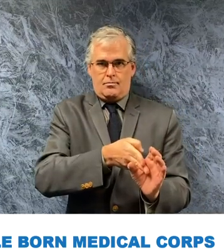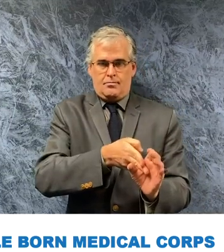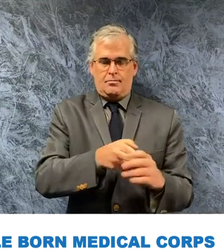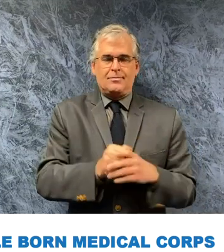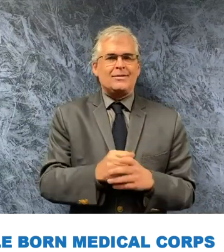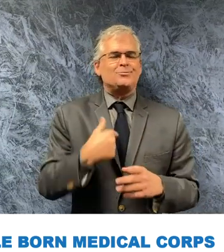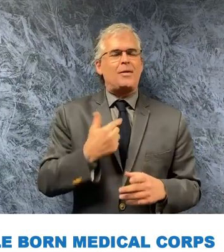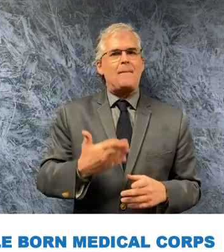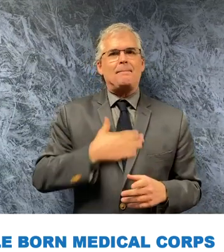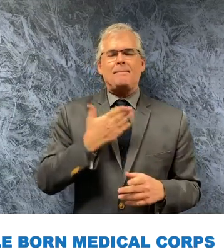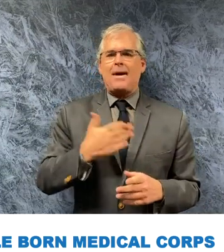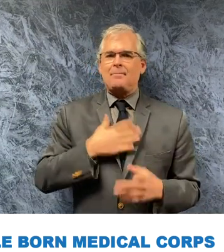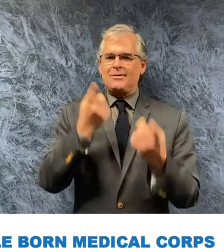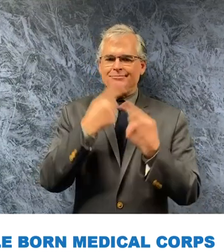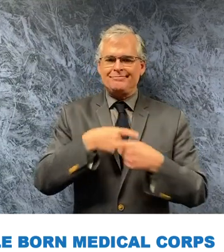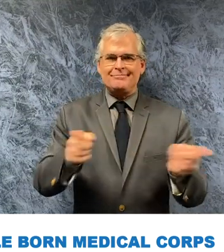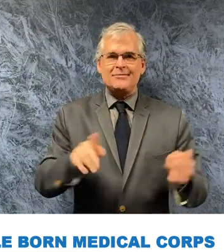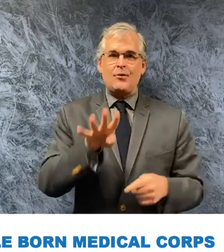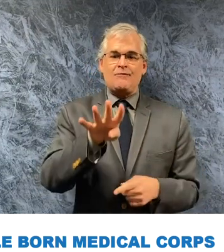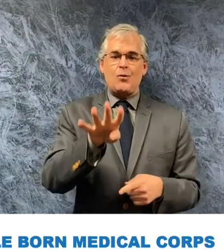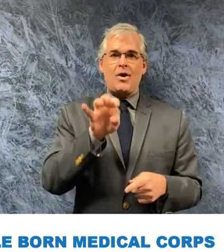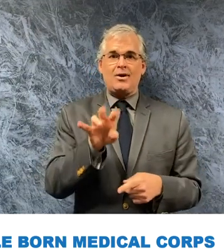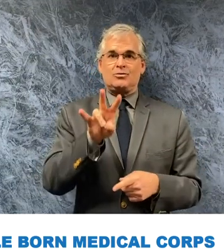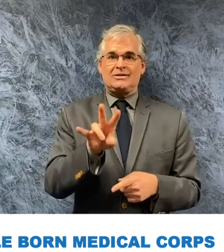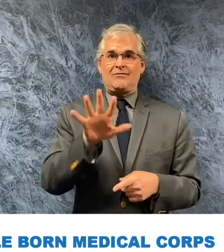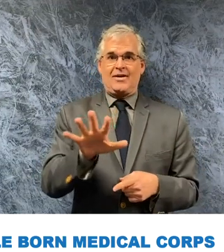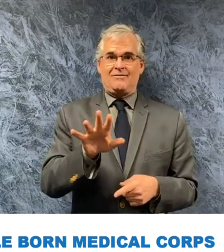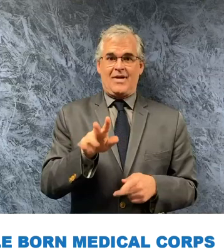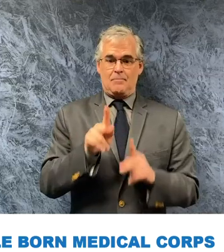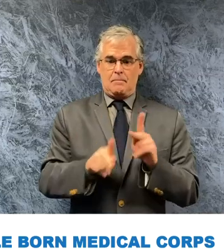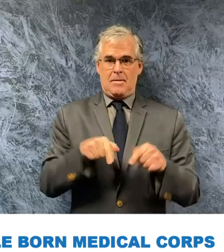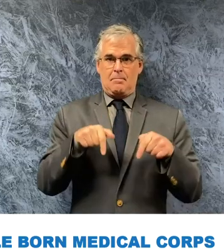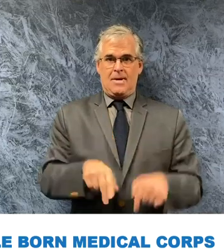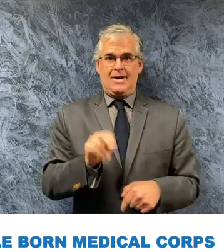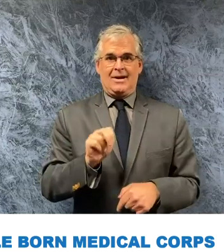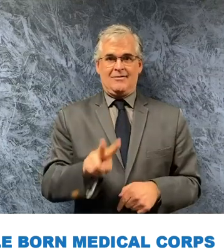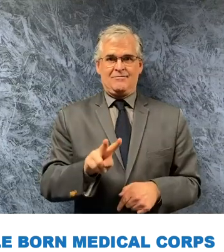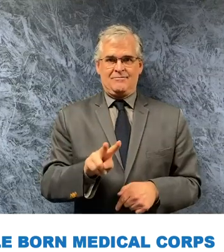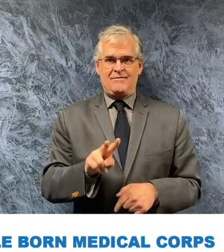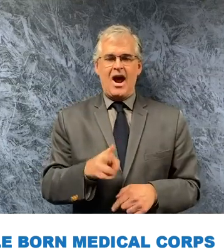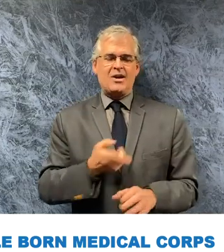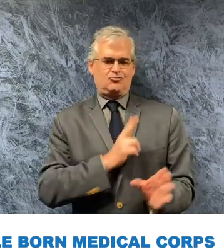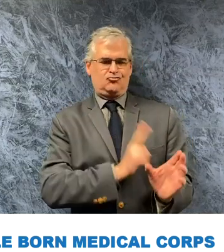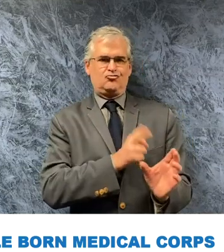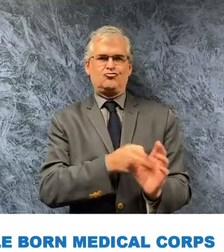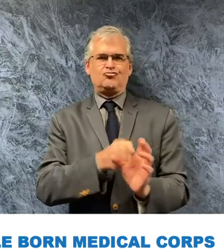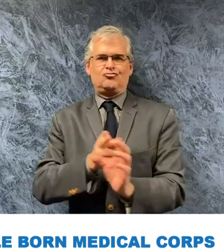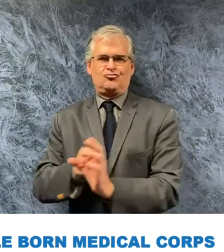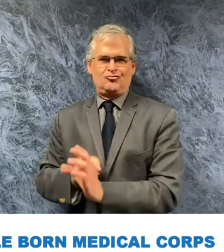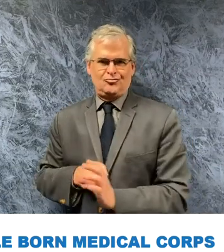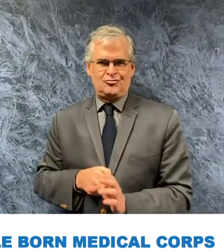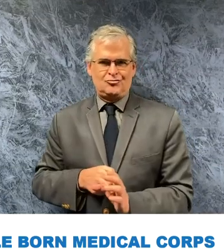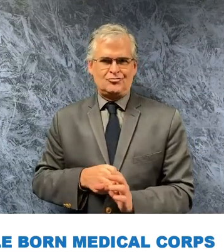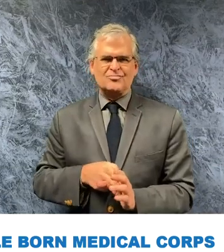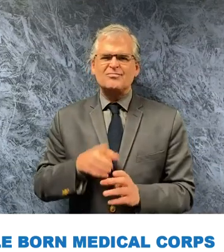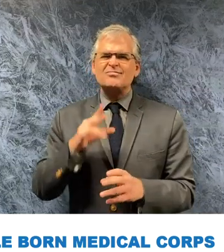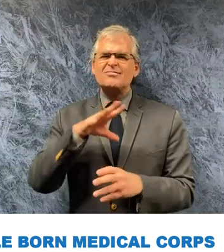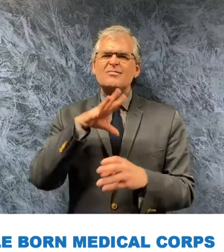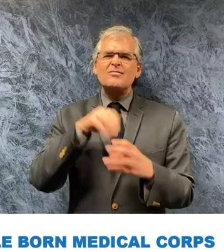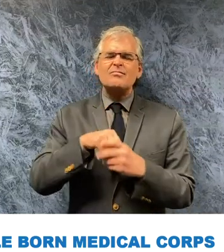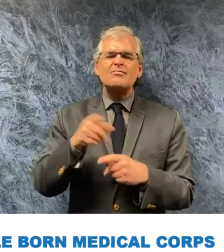to announce that 475 of our fellow nevadans have signed up to serve already those are dennis